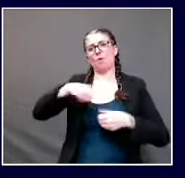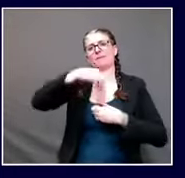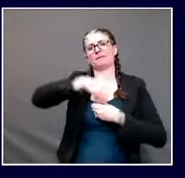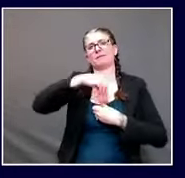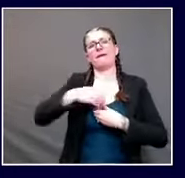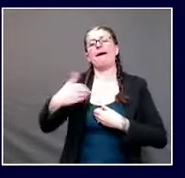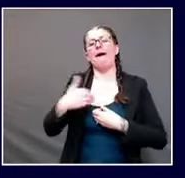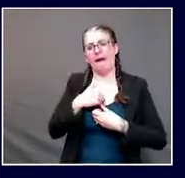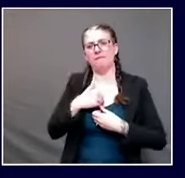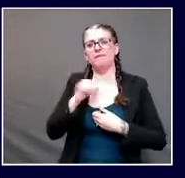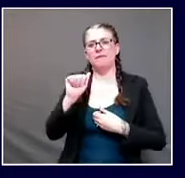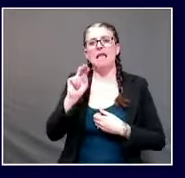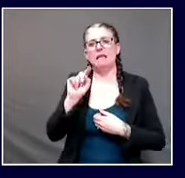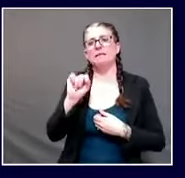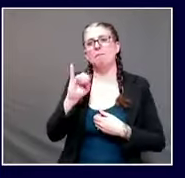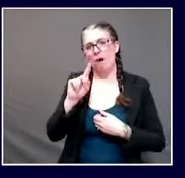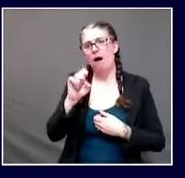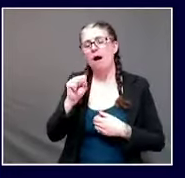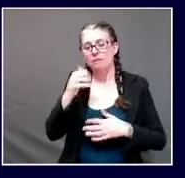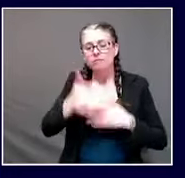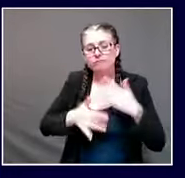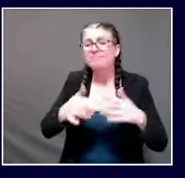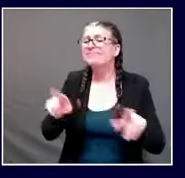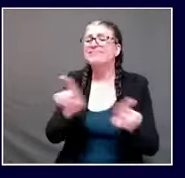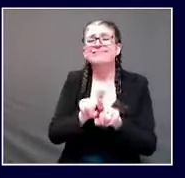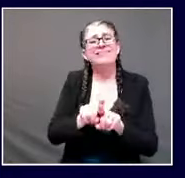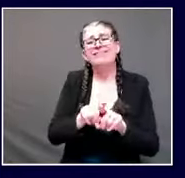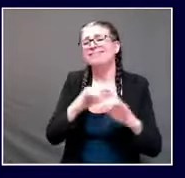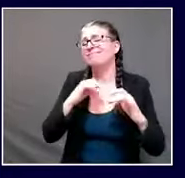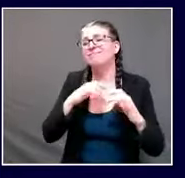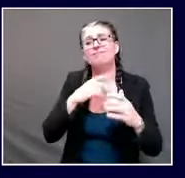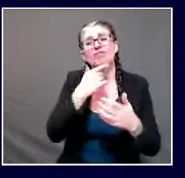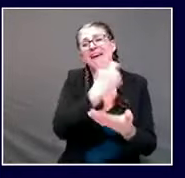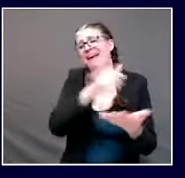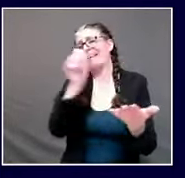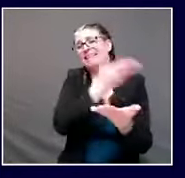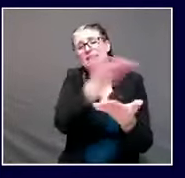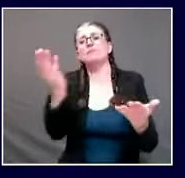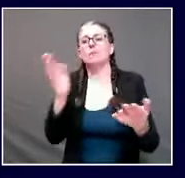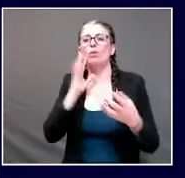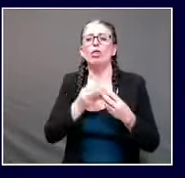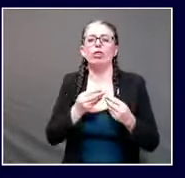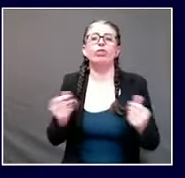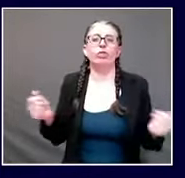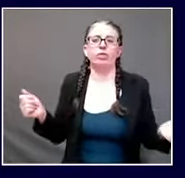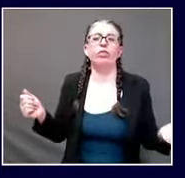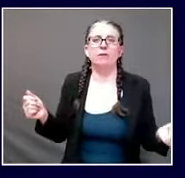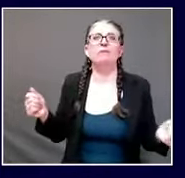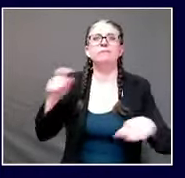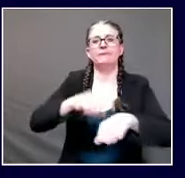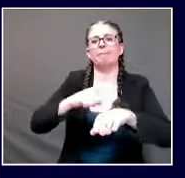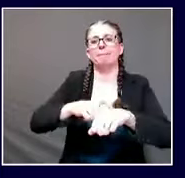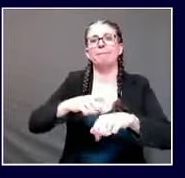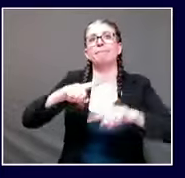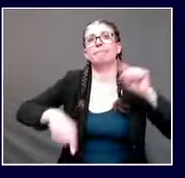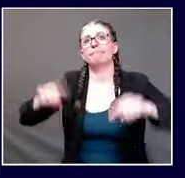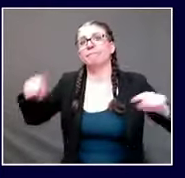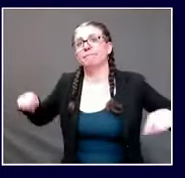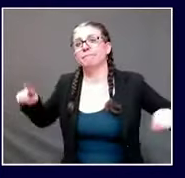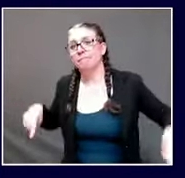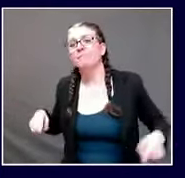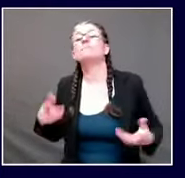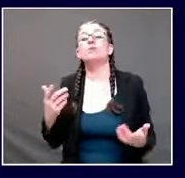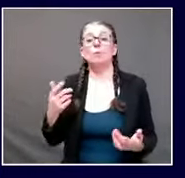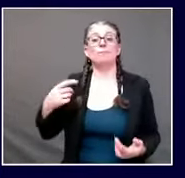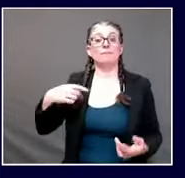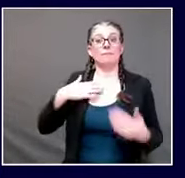body is exposed to that that's called the innate memory that the immune system has so you're correct as to the study but we should